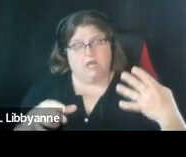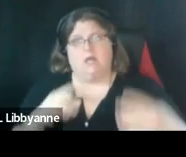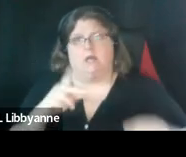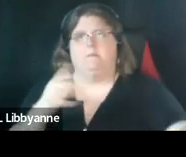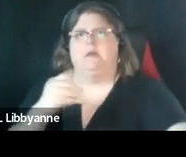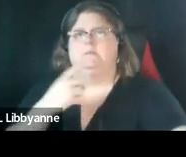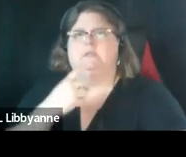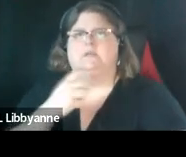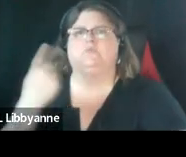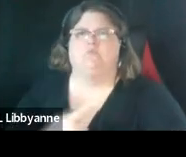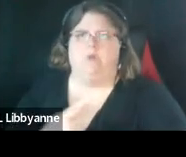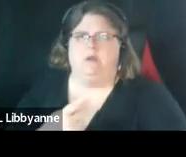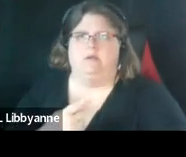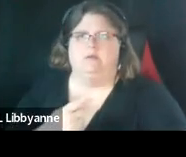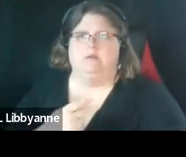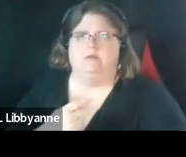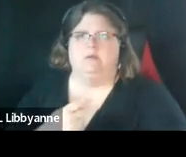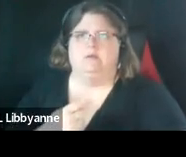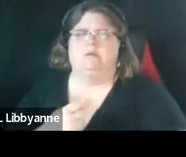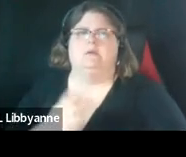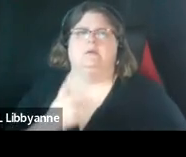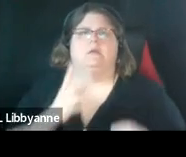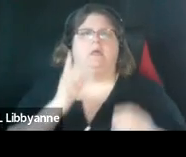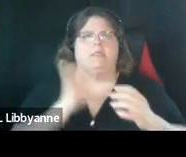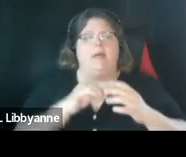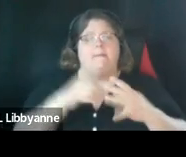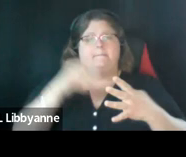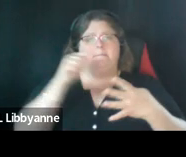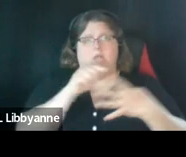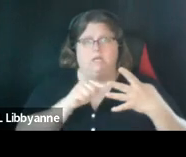are these bullets that does it does it hit home